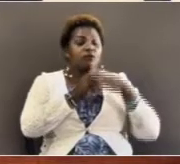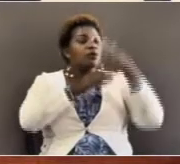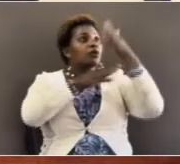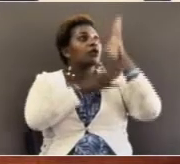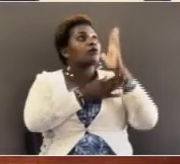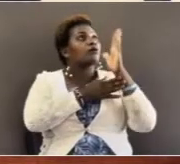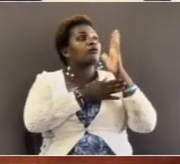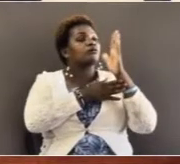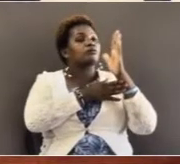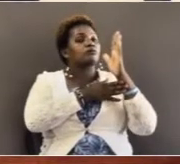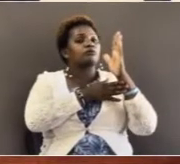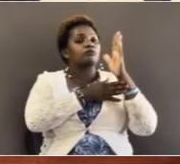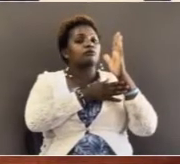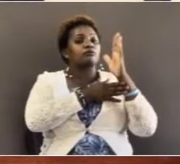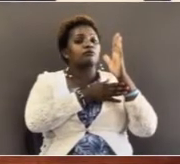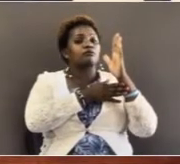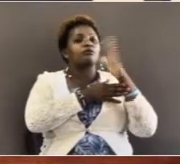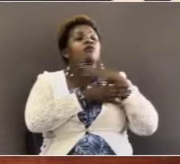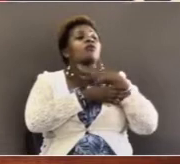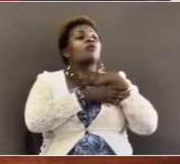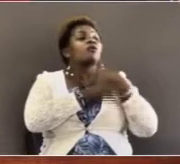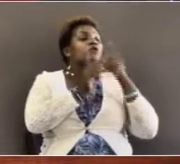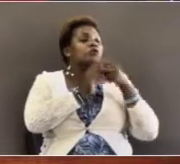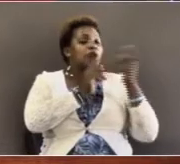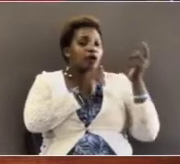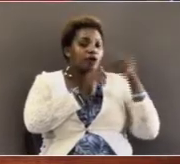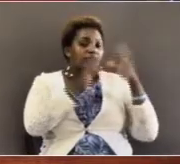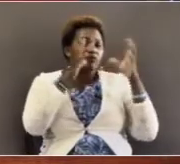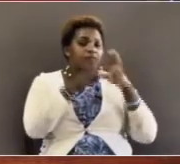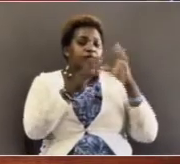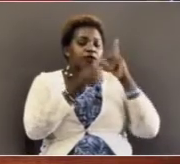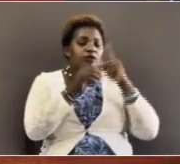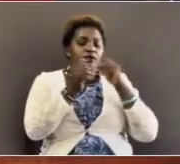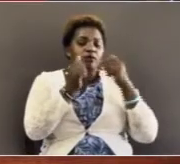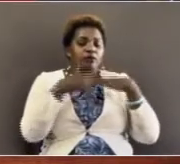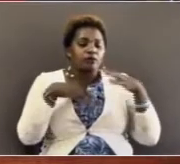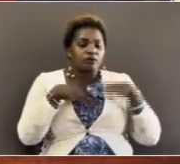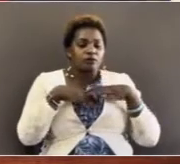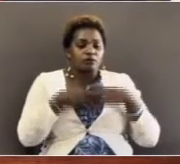God wanted to have company with humanity.